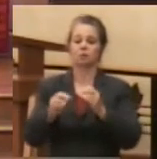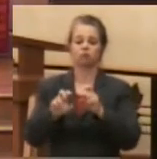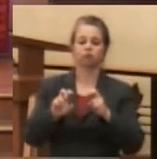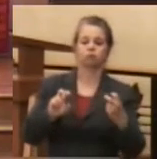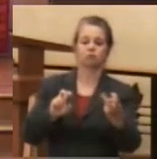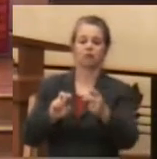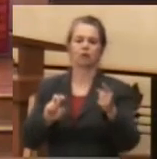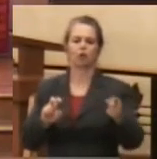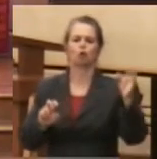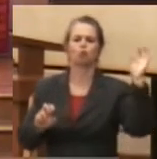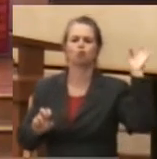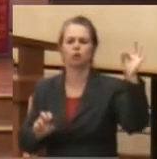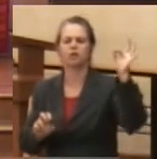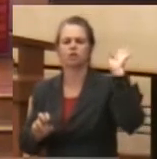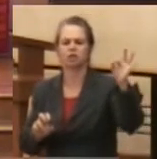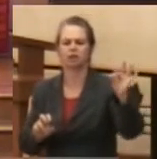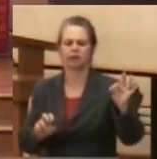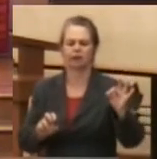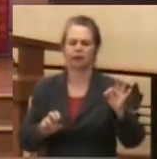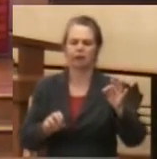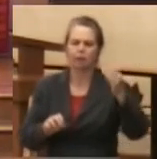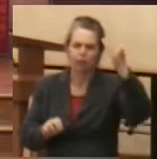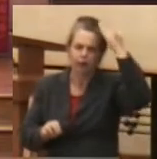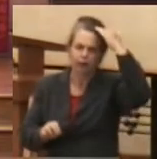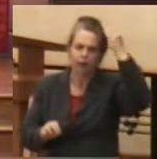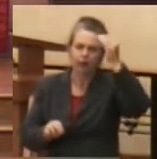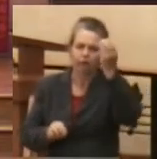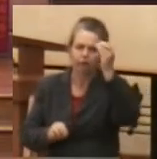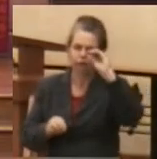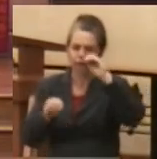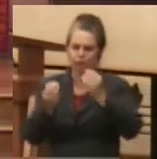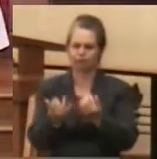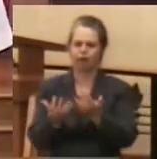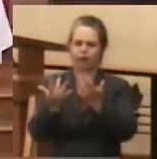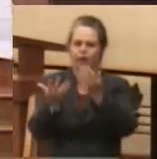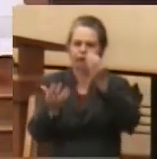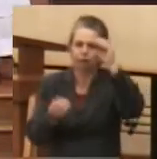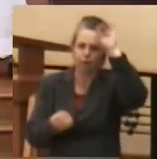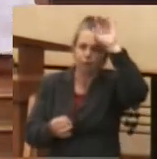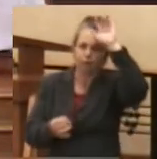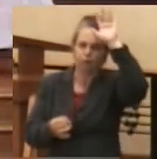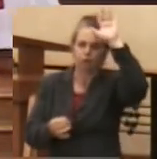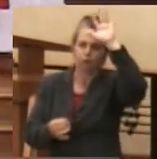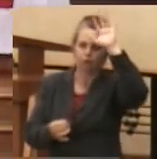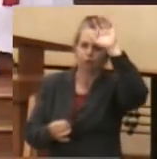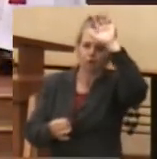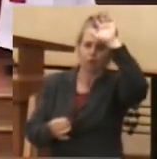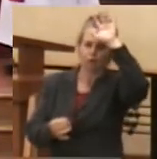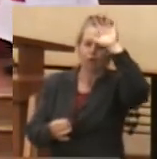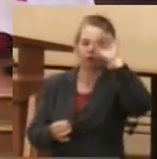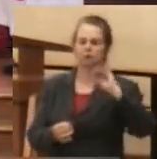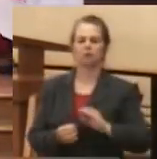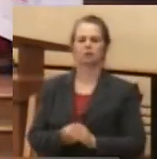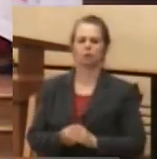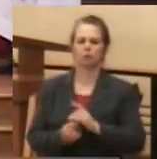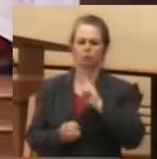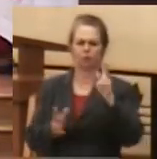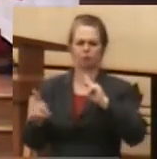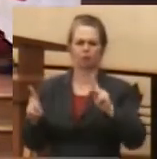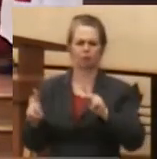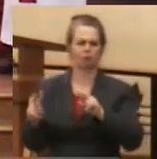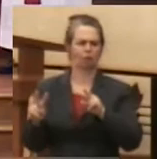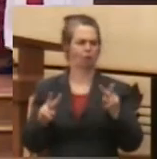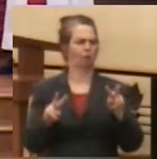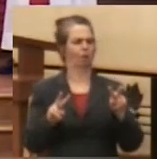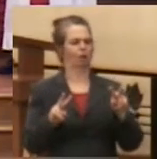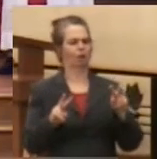on that Pentecost day in Jerusalem. It really got people's attention to see the preachers with